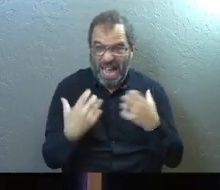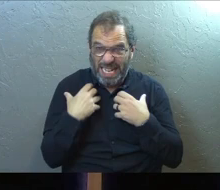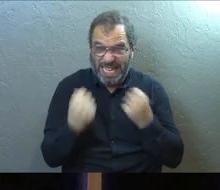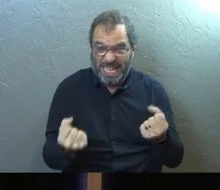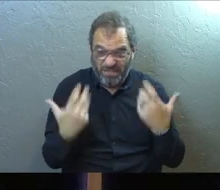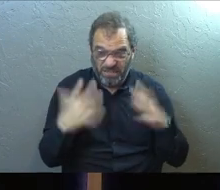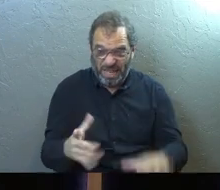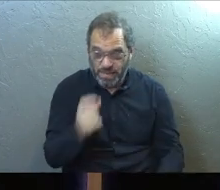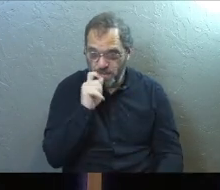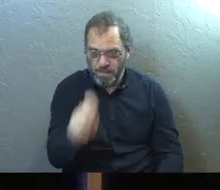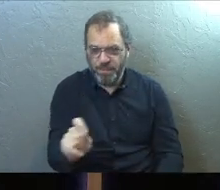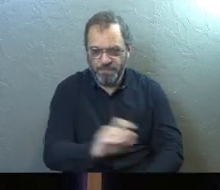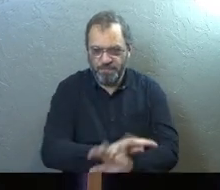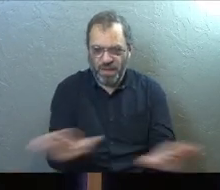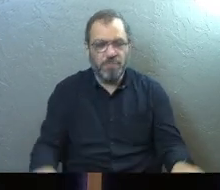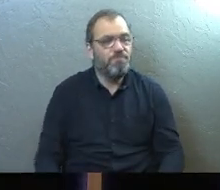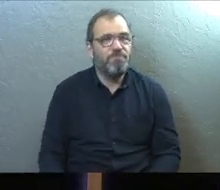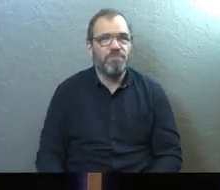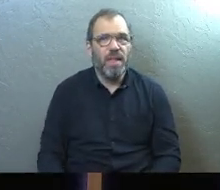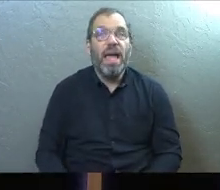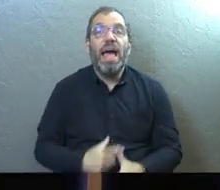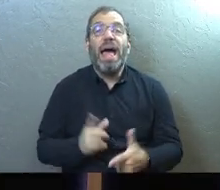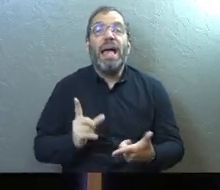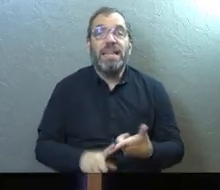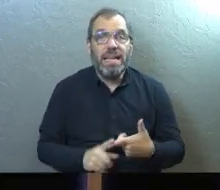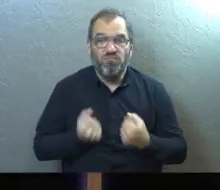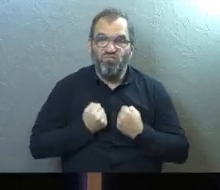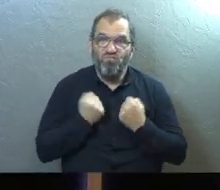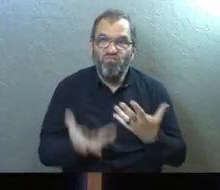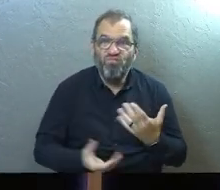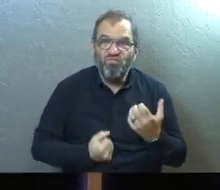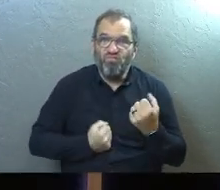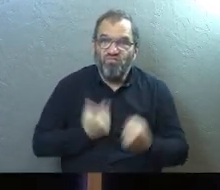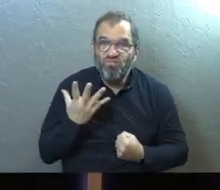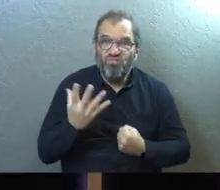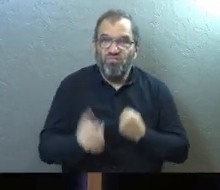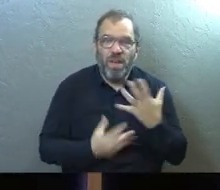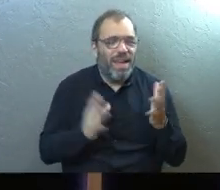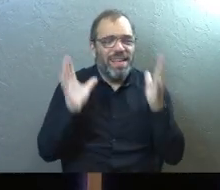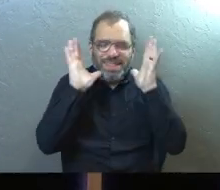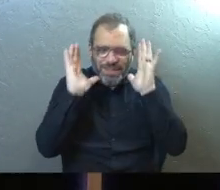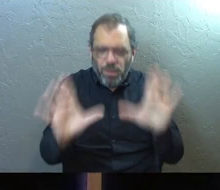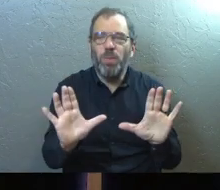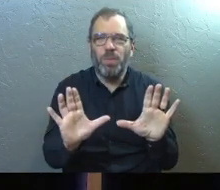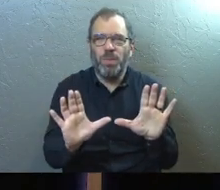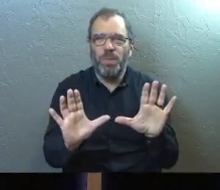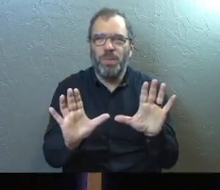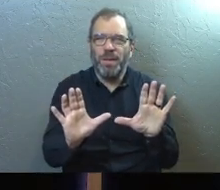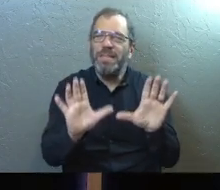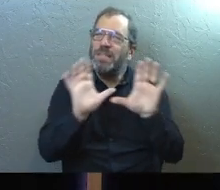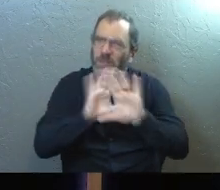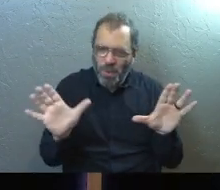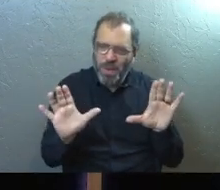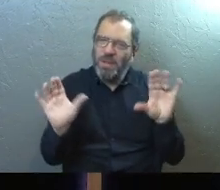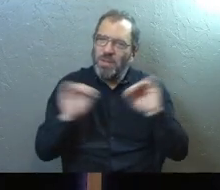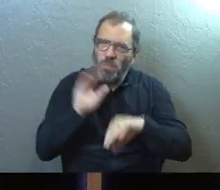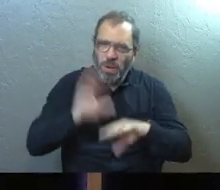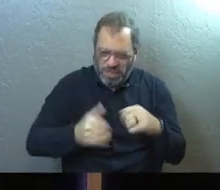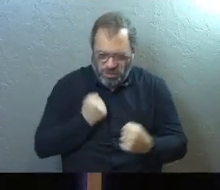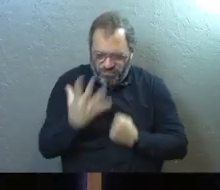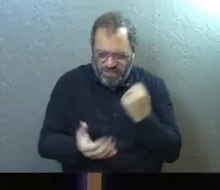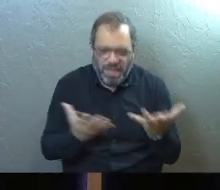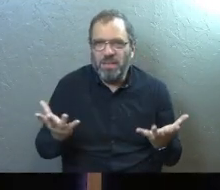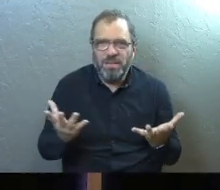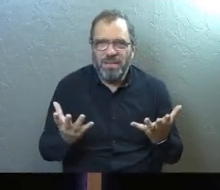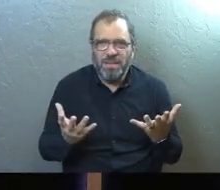healing all by itself. And I'll just keep expressing my feelings for the rest of my life. No, there's more than that.